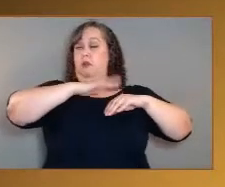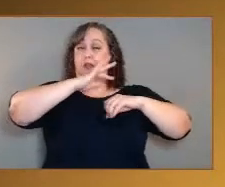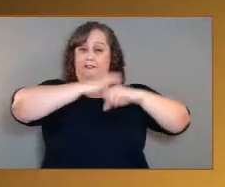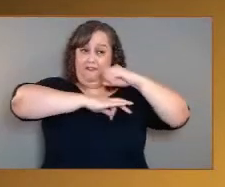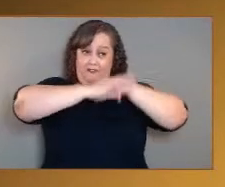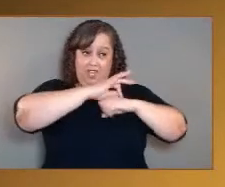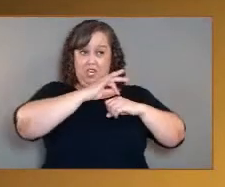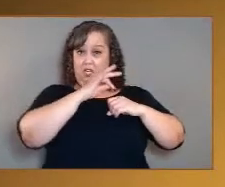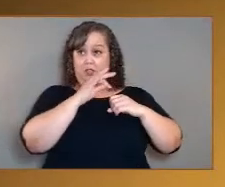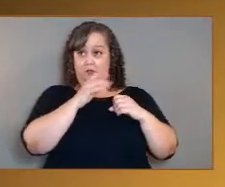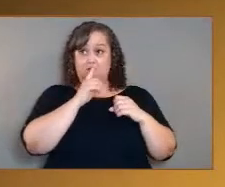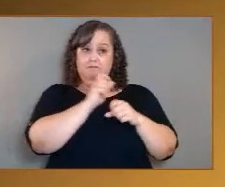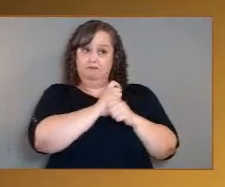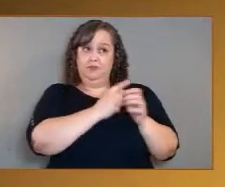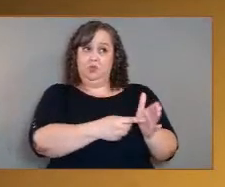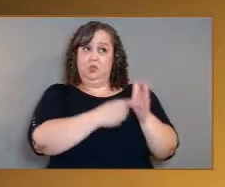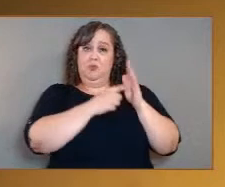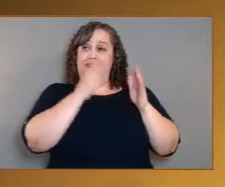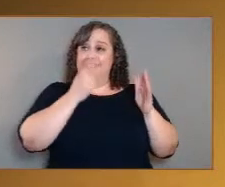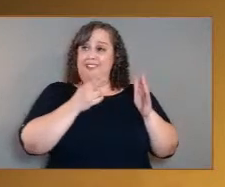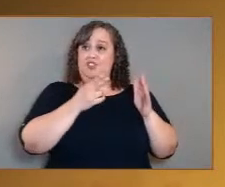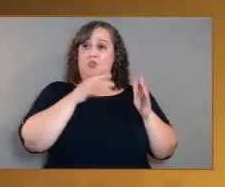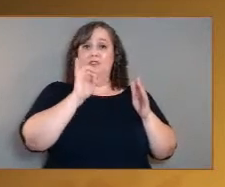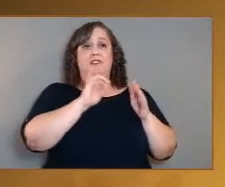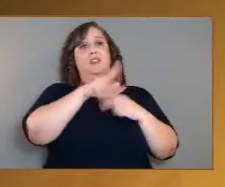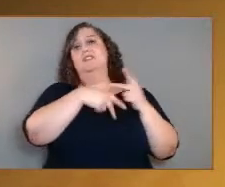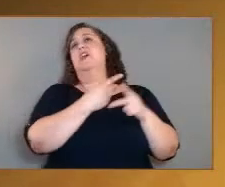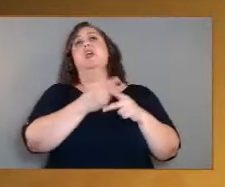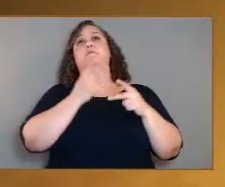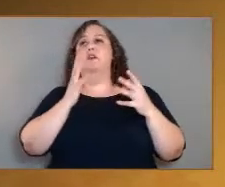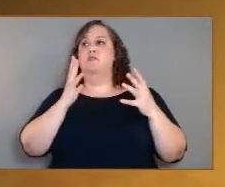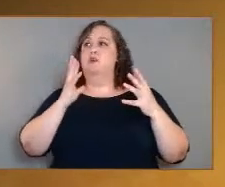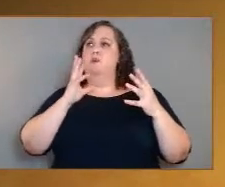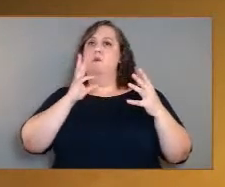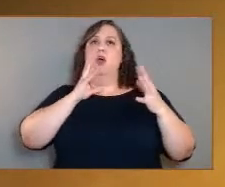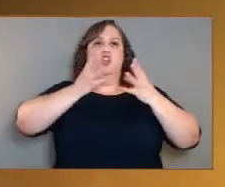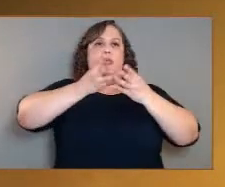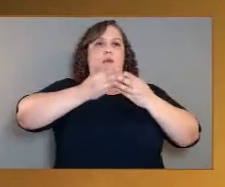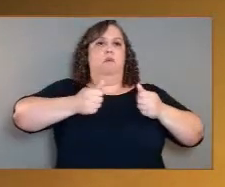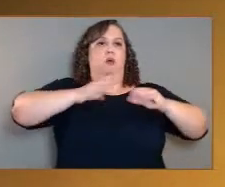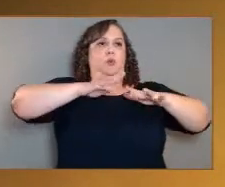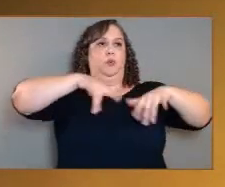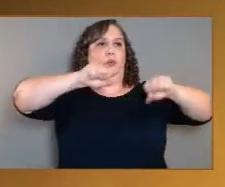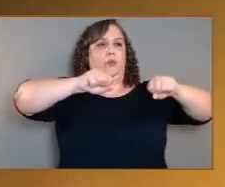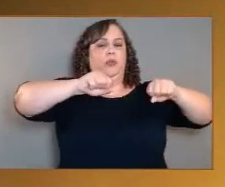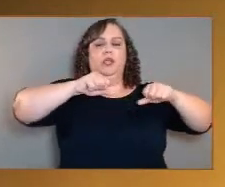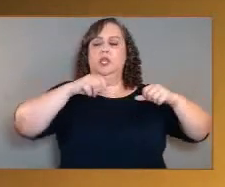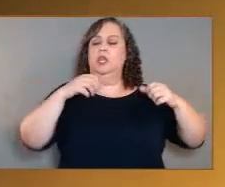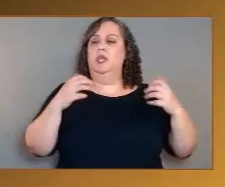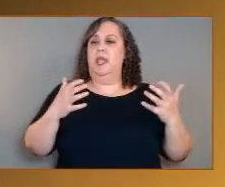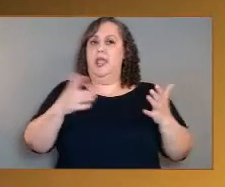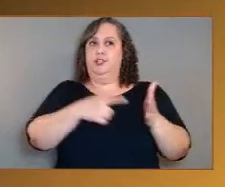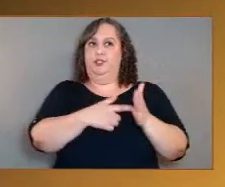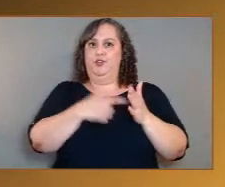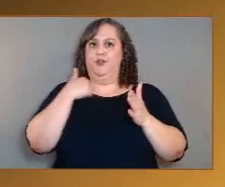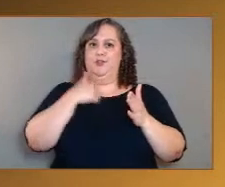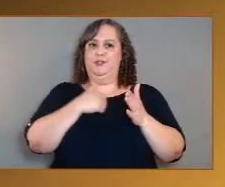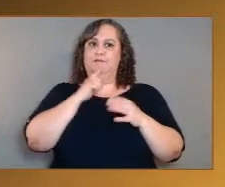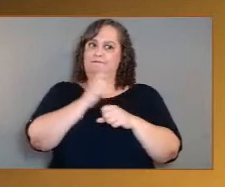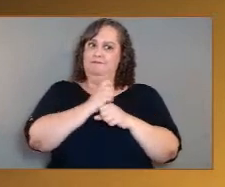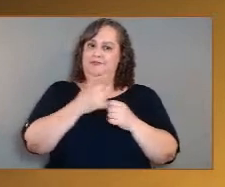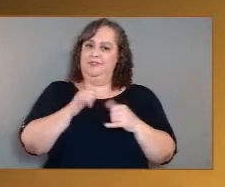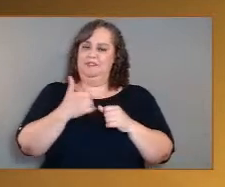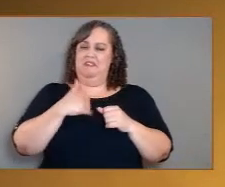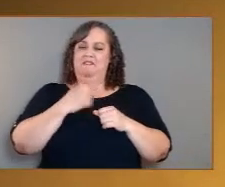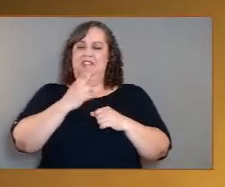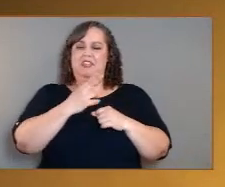that that crust melted in the presence of water and shows us that there's still this history of water locked in the